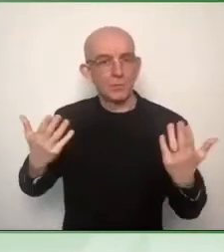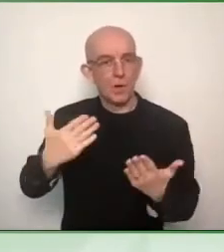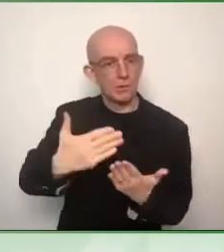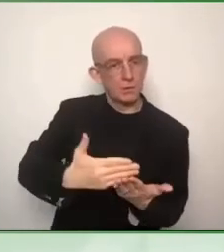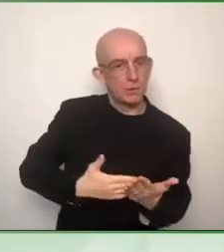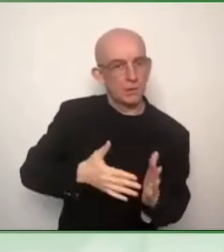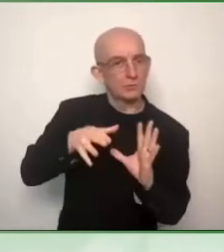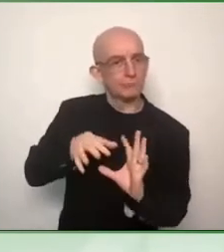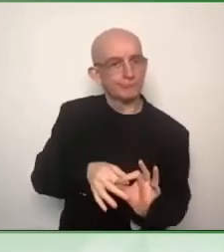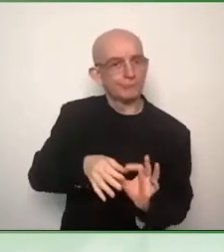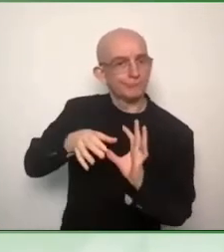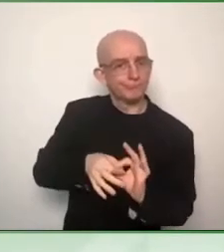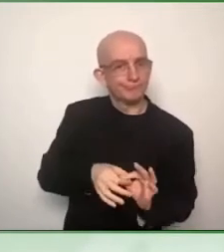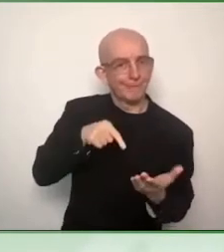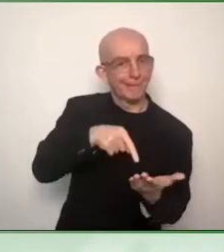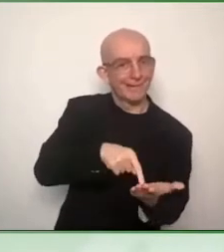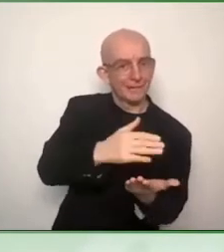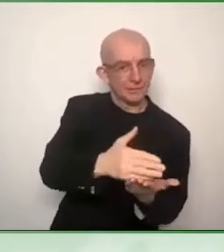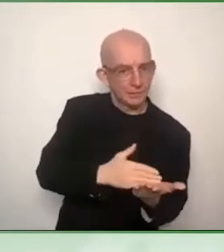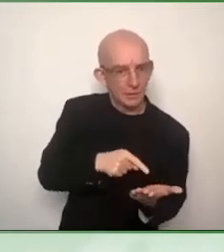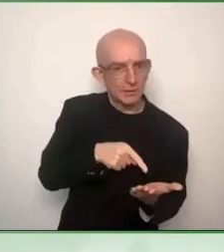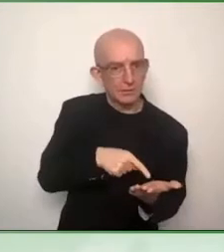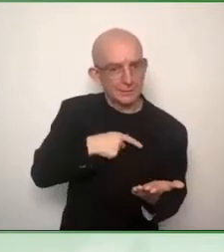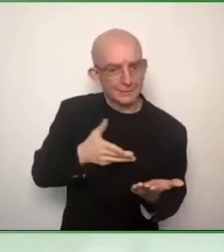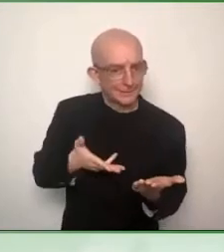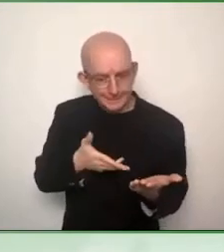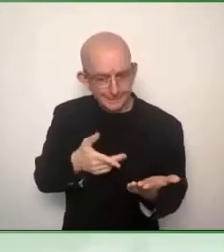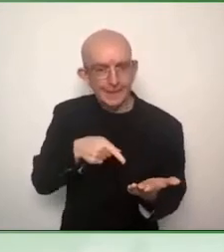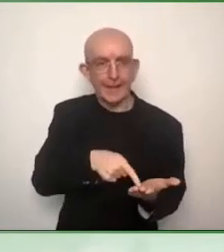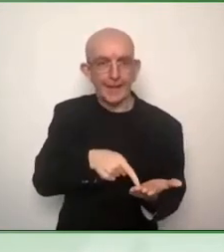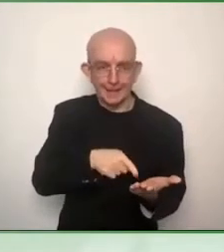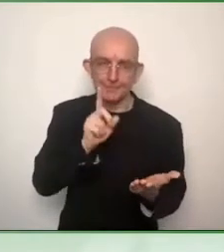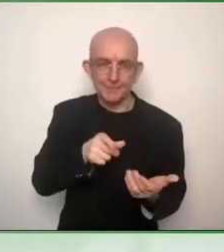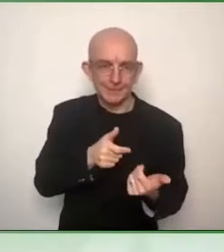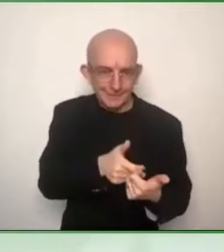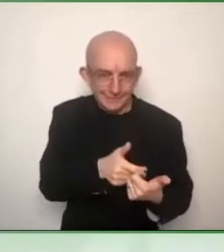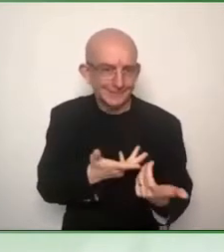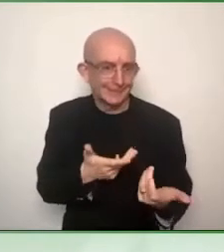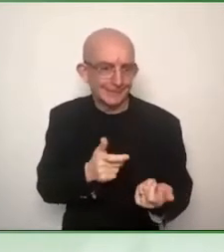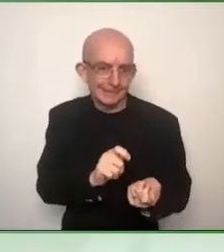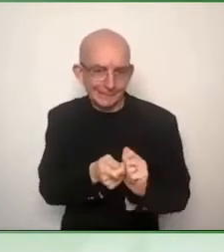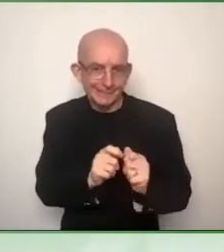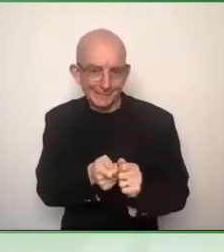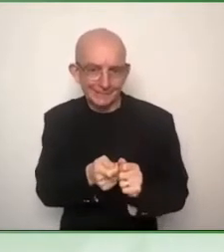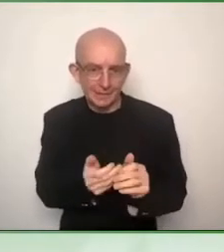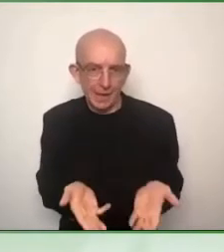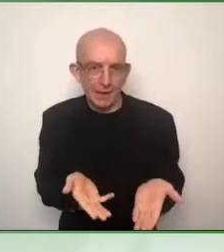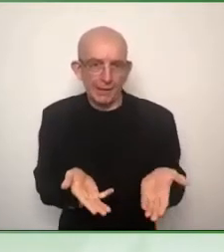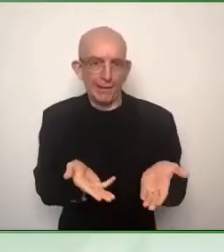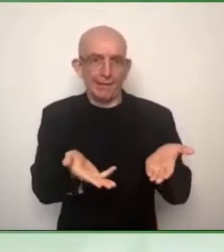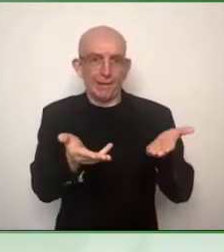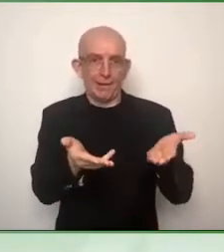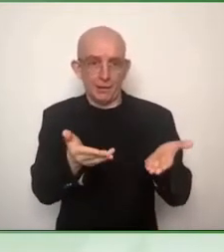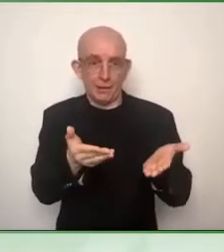web accessibility directive. Now, as the European Accessibility Act